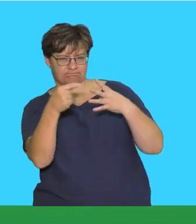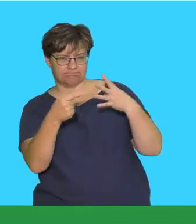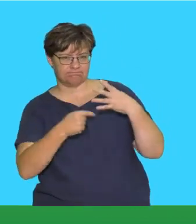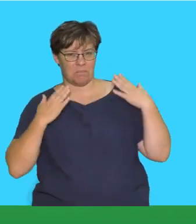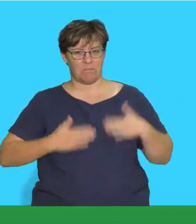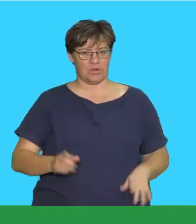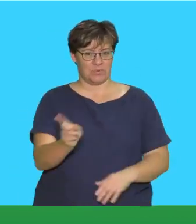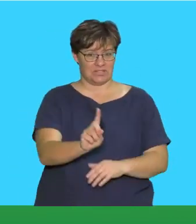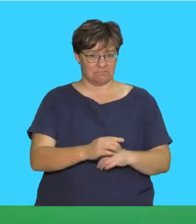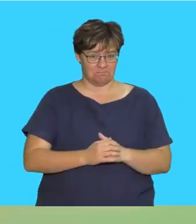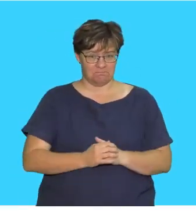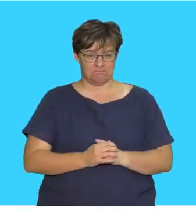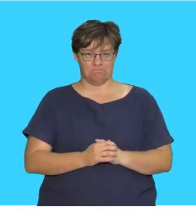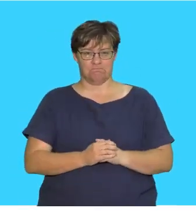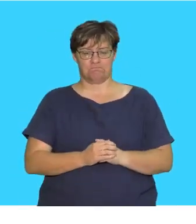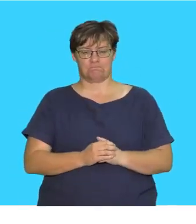parts of the body.